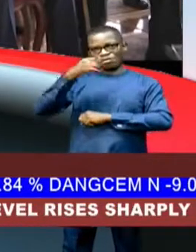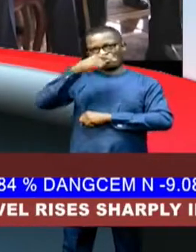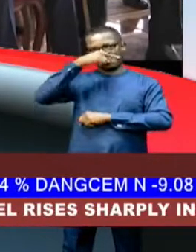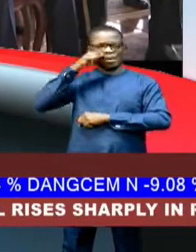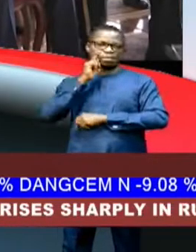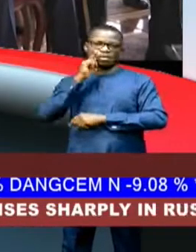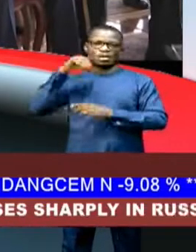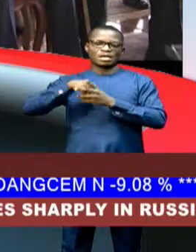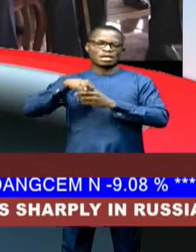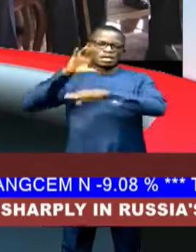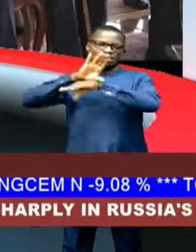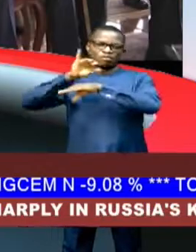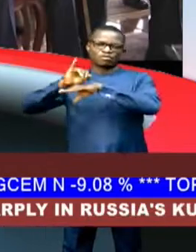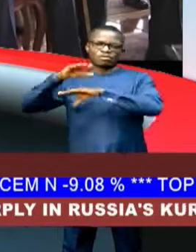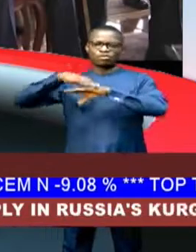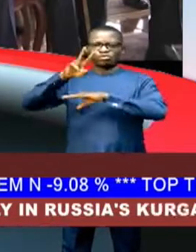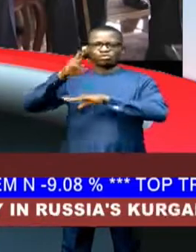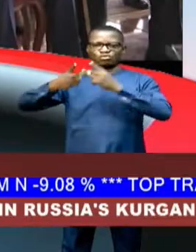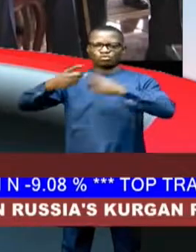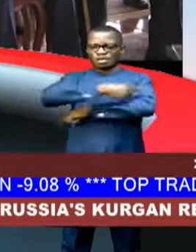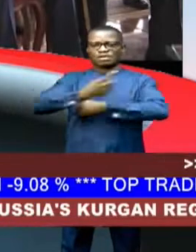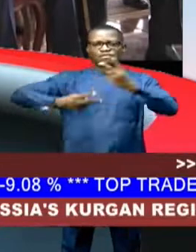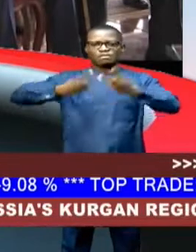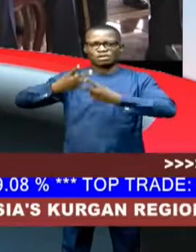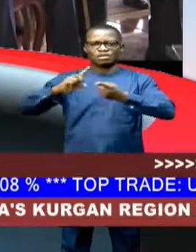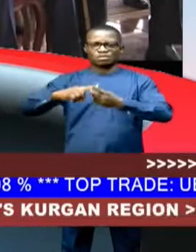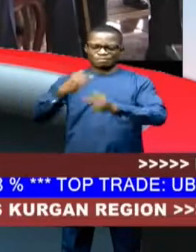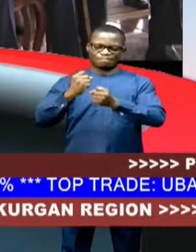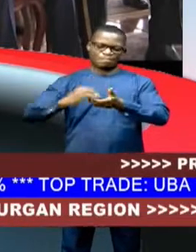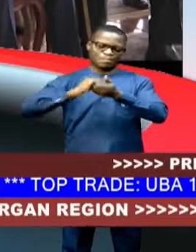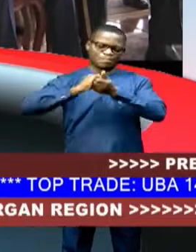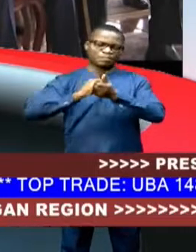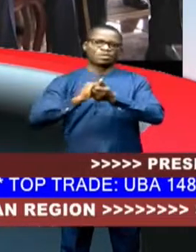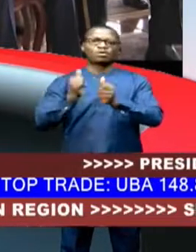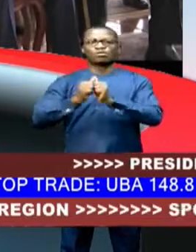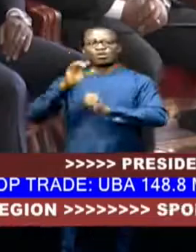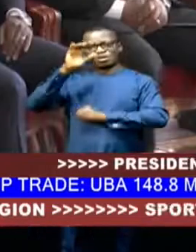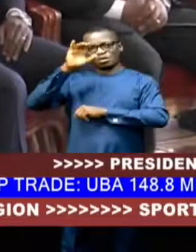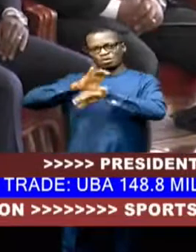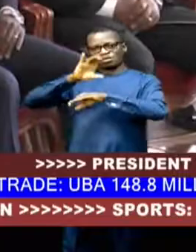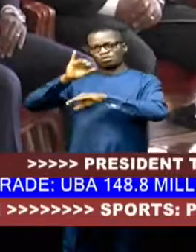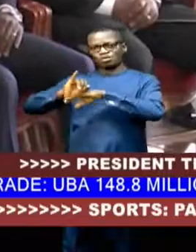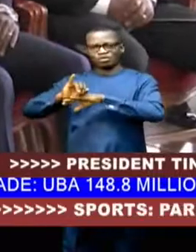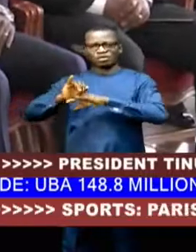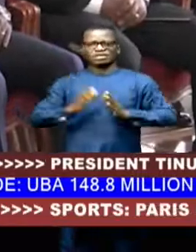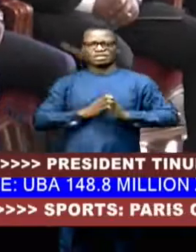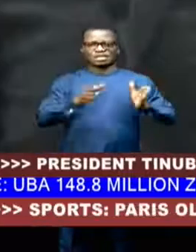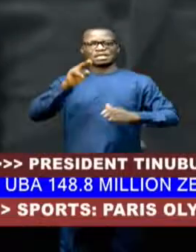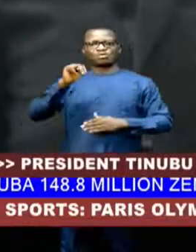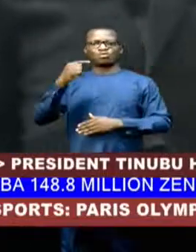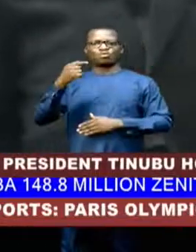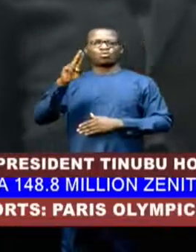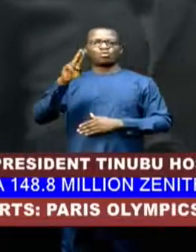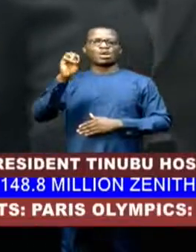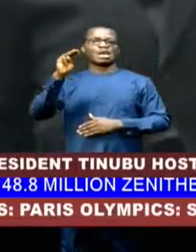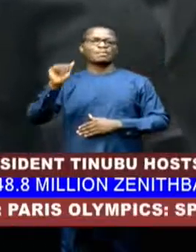two-day work-in-visit, the strengthened bilateral cooperation with Côte d'Ivoire. General Brze Oligwe Nguema was received